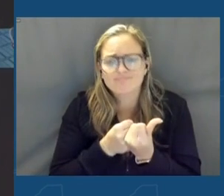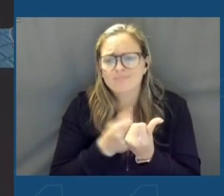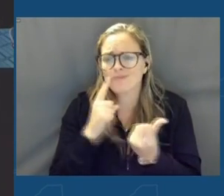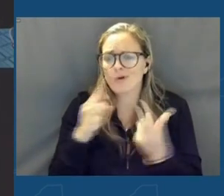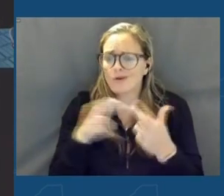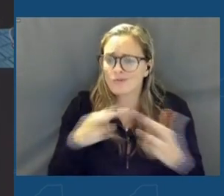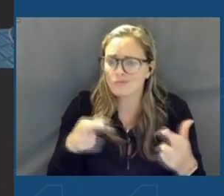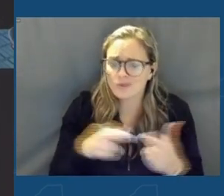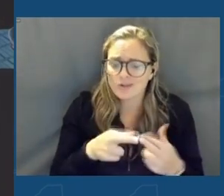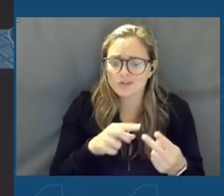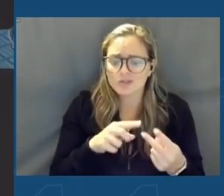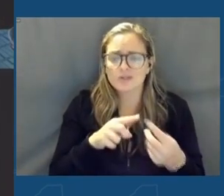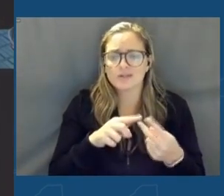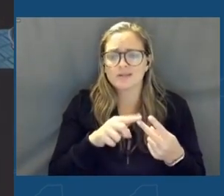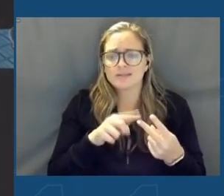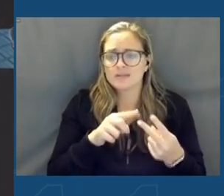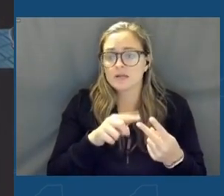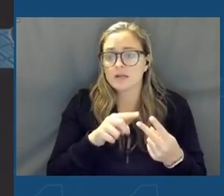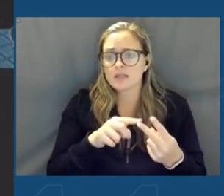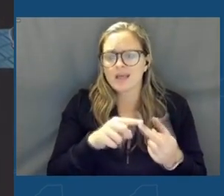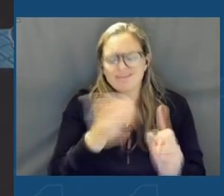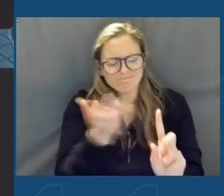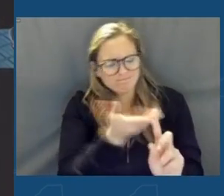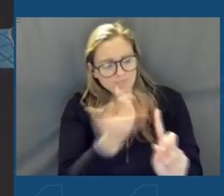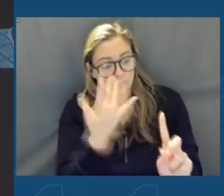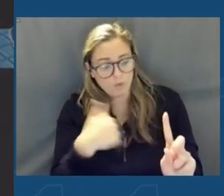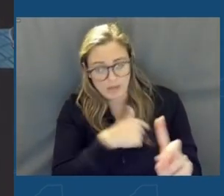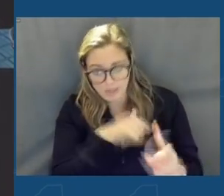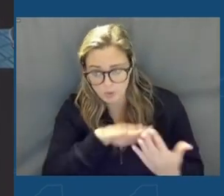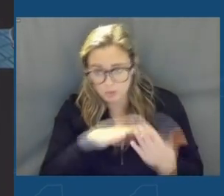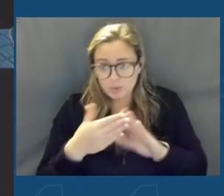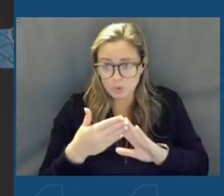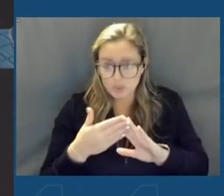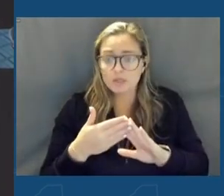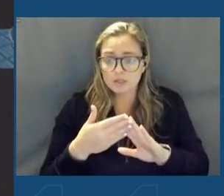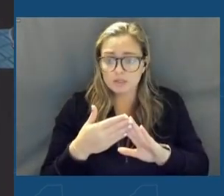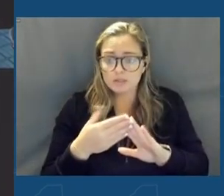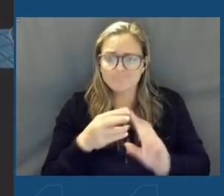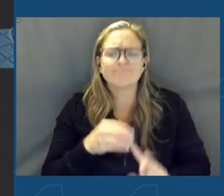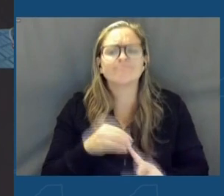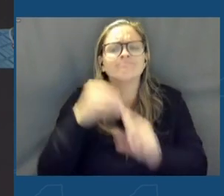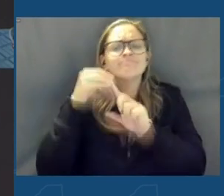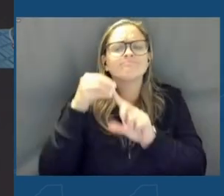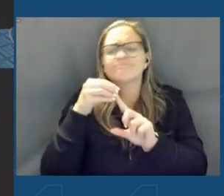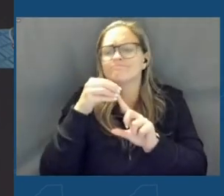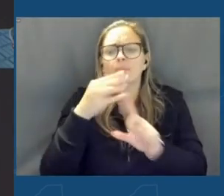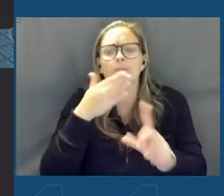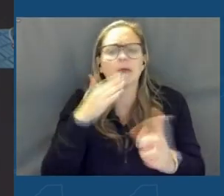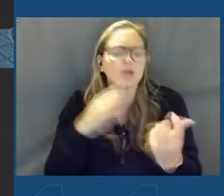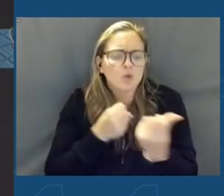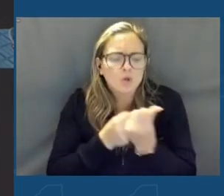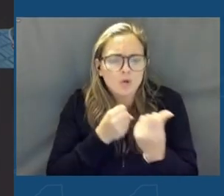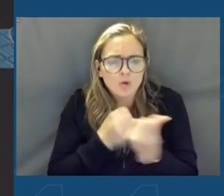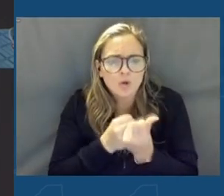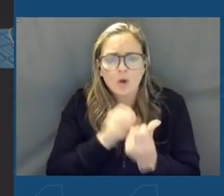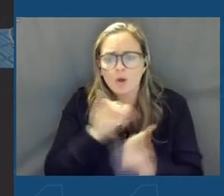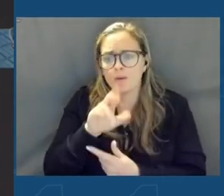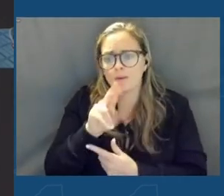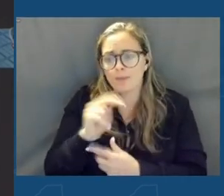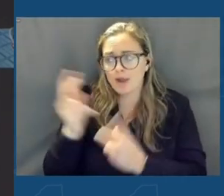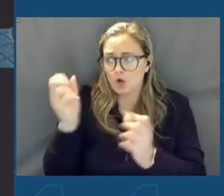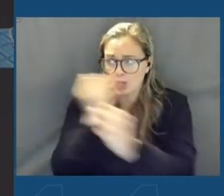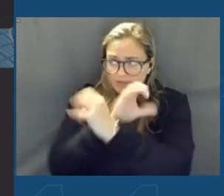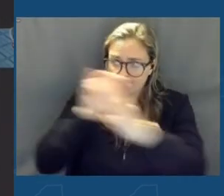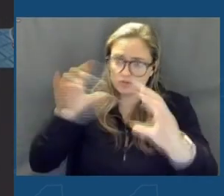They made a compelling case for why our community is uniquely positioned to support Micron's vision for the